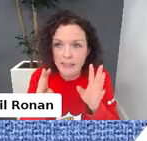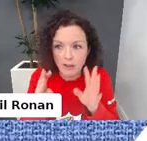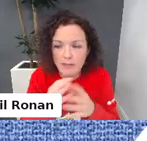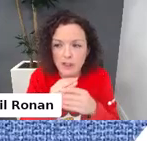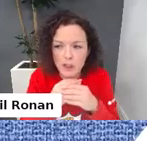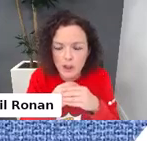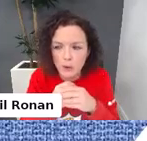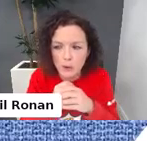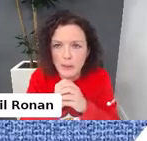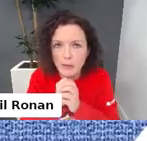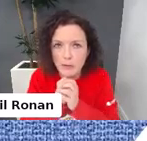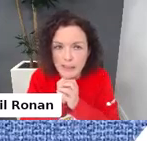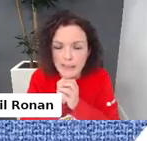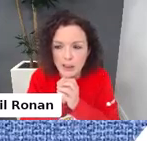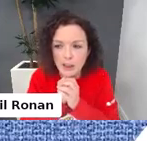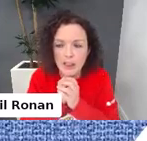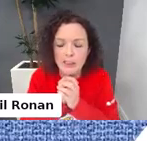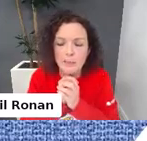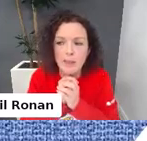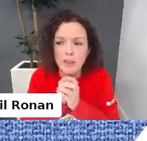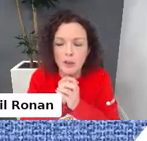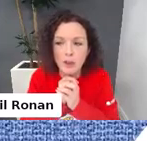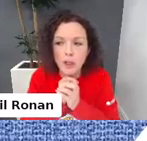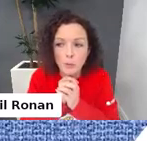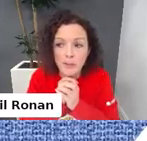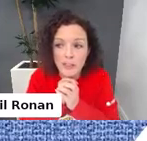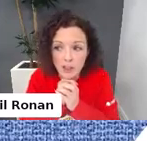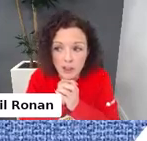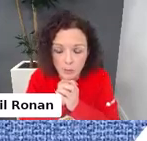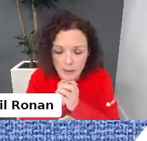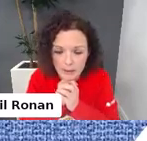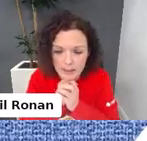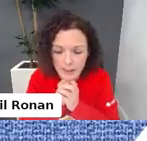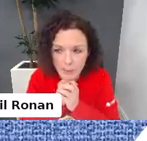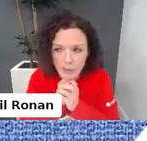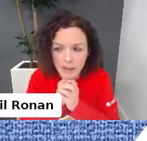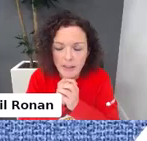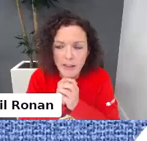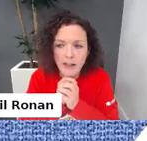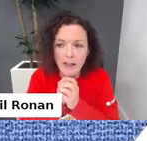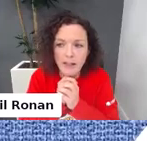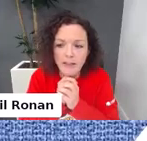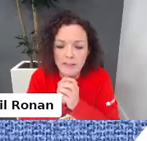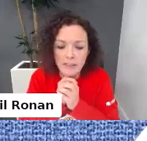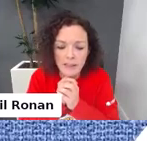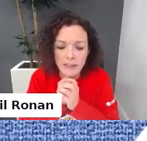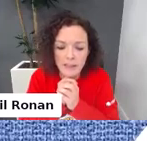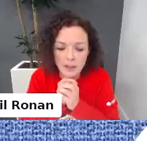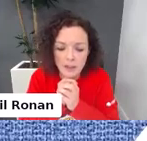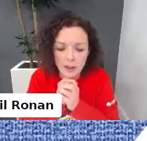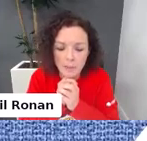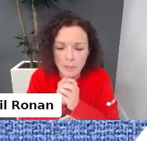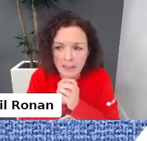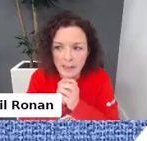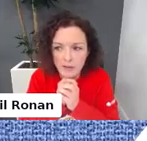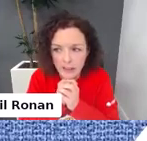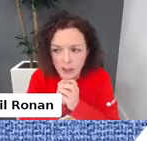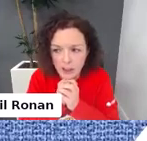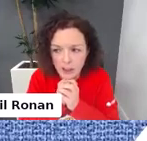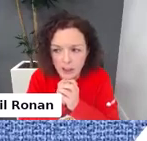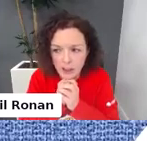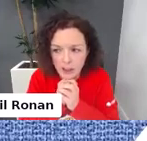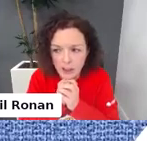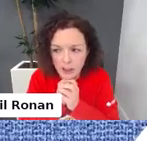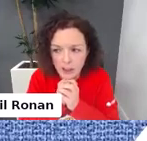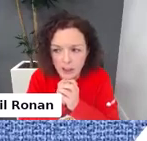couple of slides and graphs just to show you the research that's being done with the digital wellness lab. And Dr. Michael